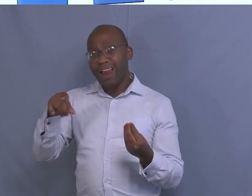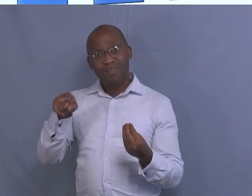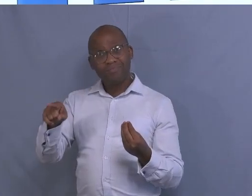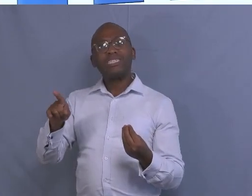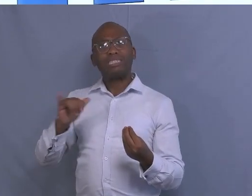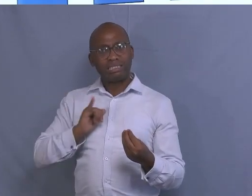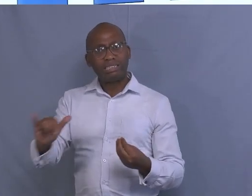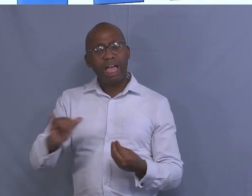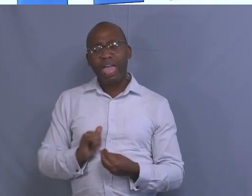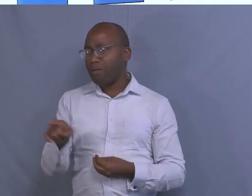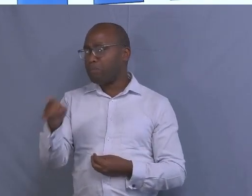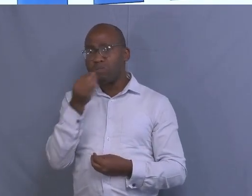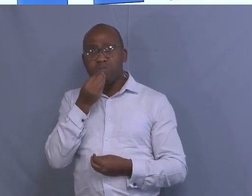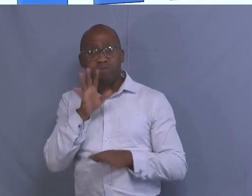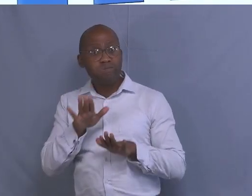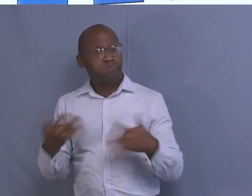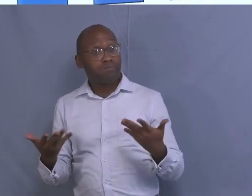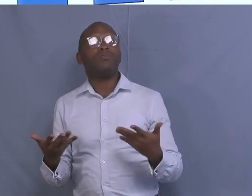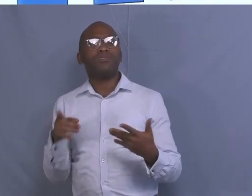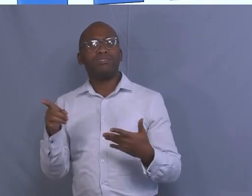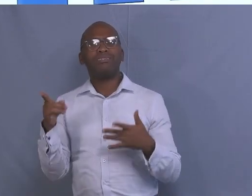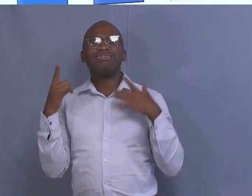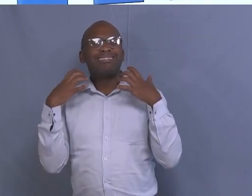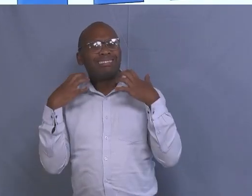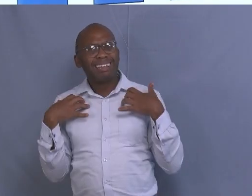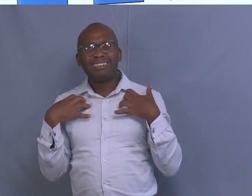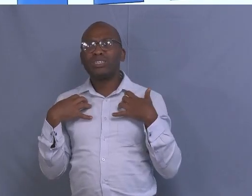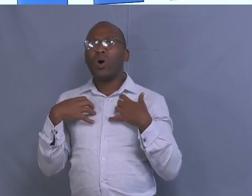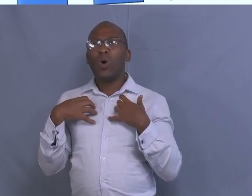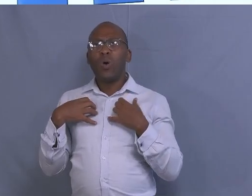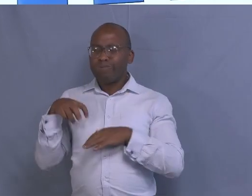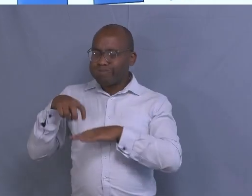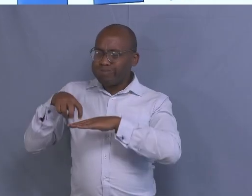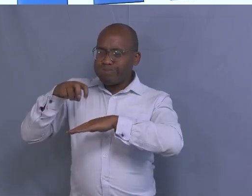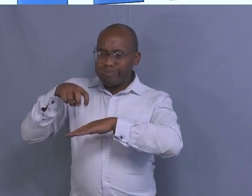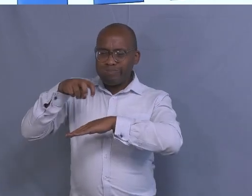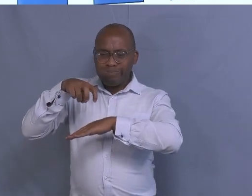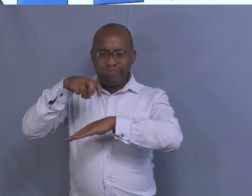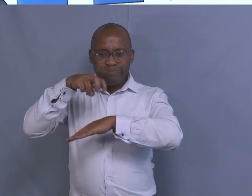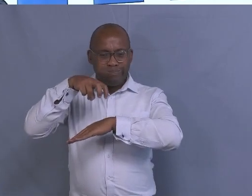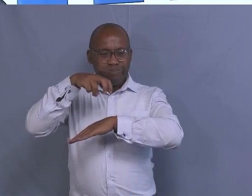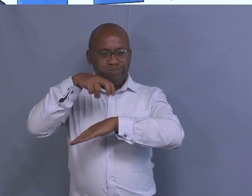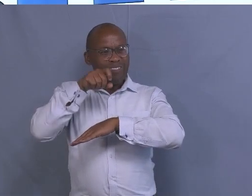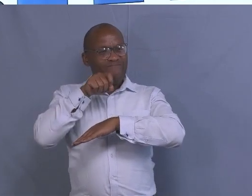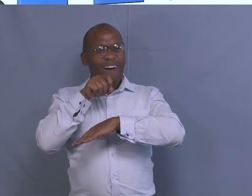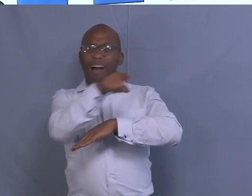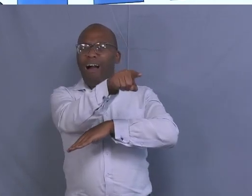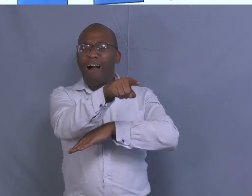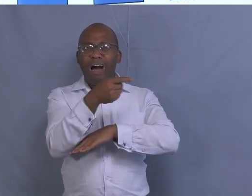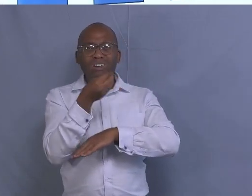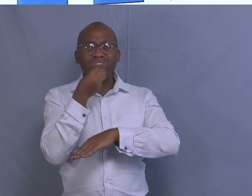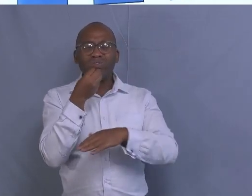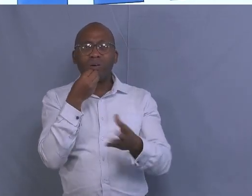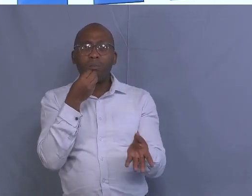grazing. Because if animals, they continue grazing in the same field, what is normally happening, the